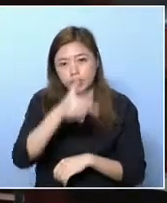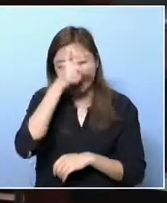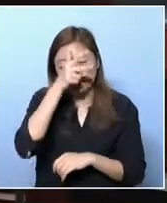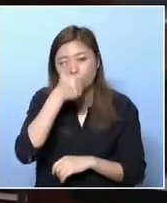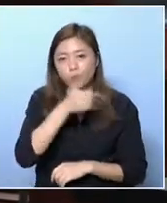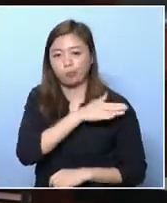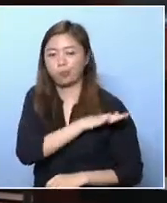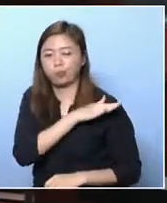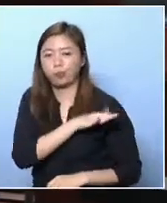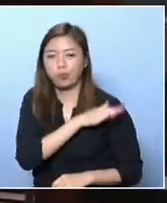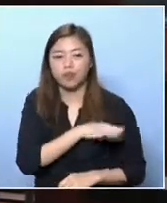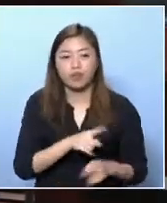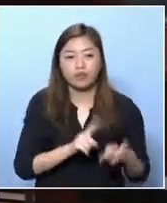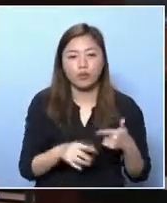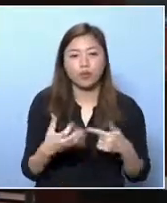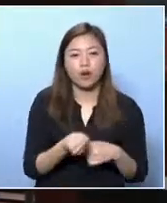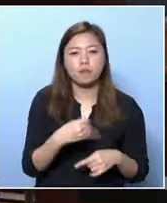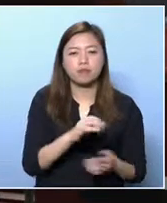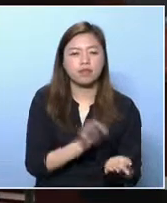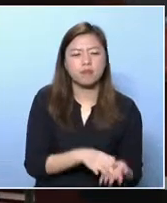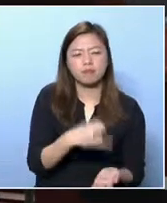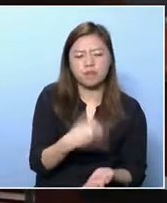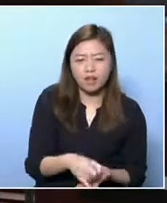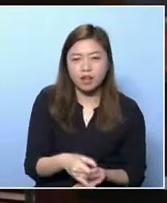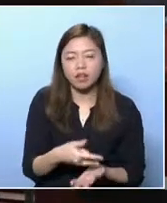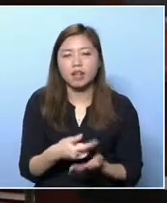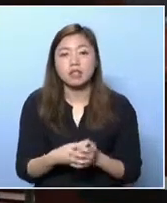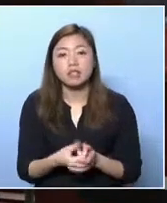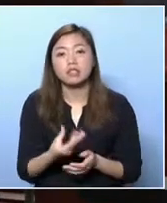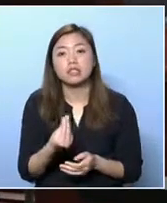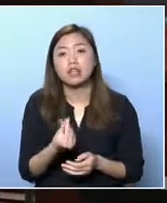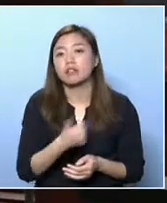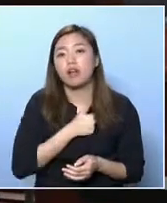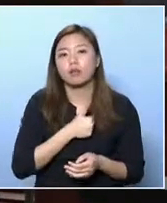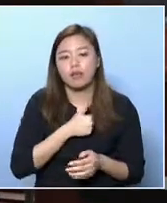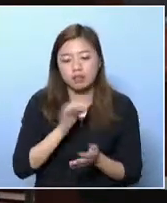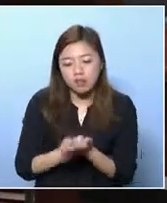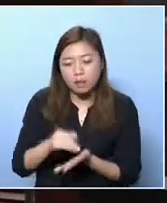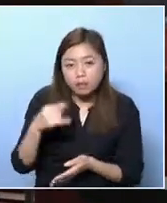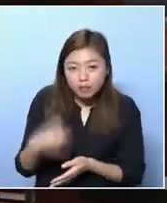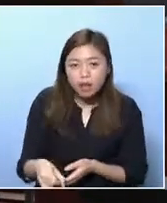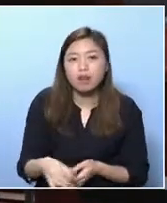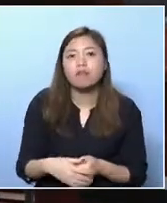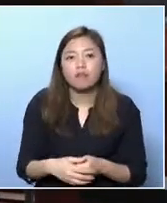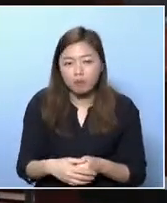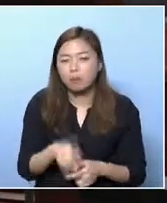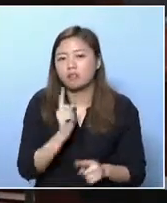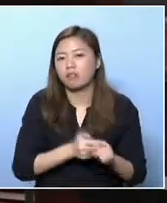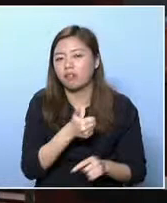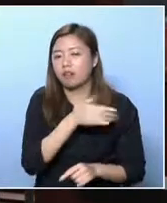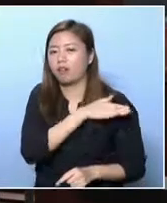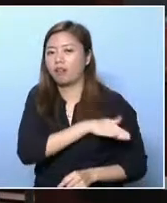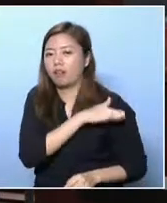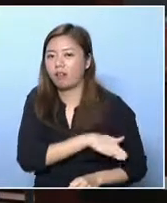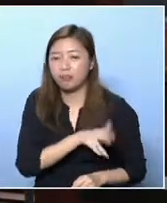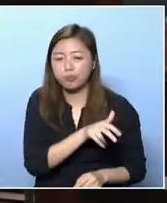to make things happen. All right. You blame the lack of venue. You have a lot of money, but you